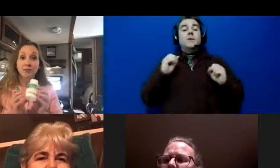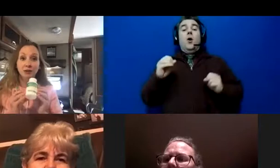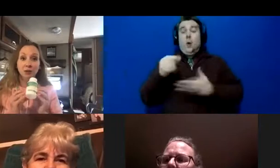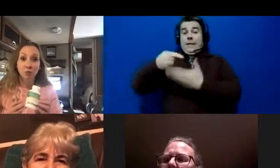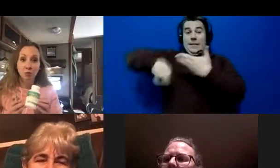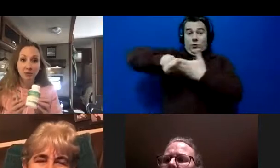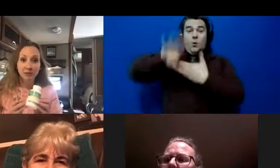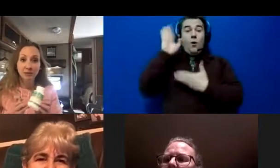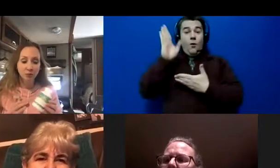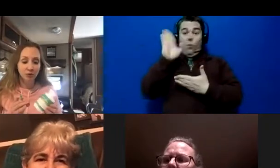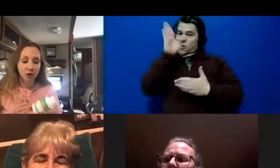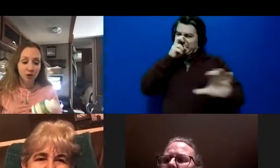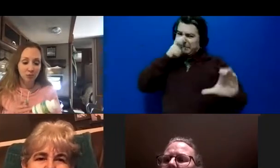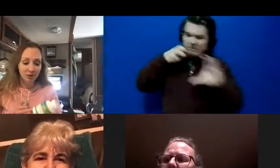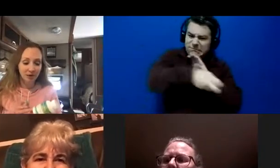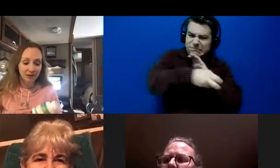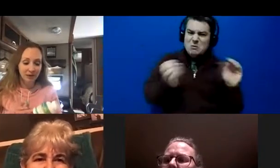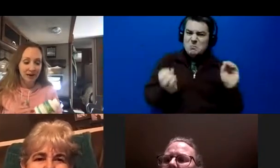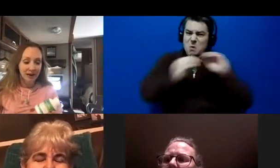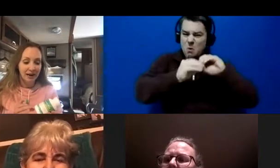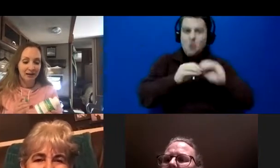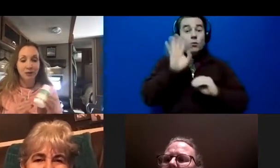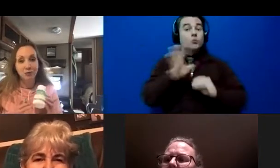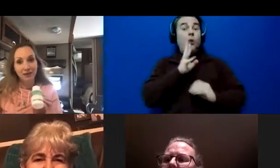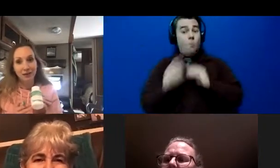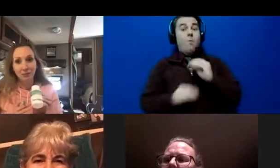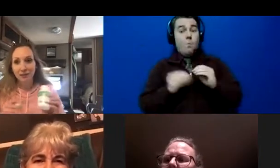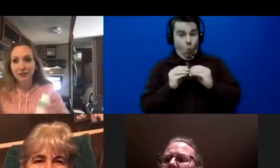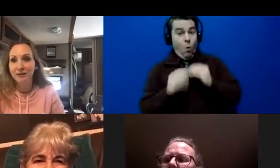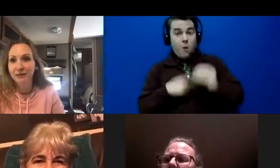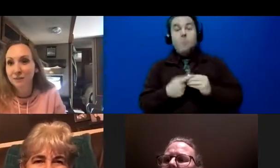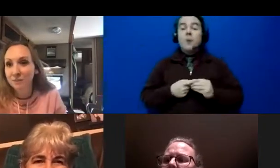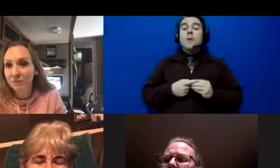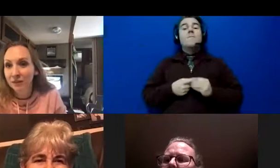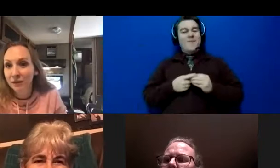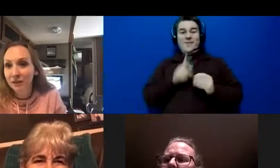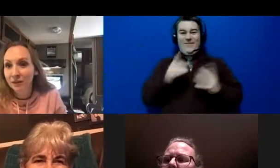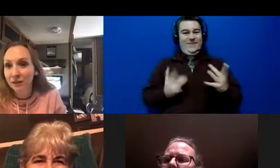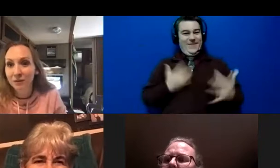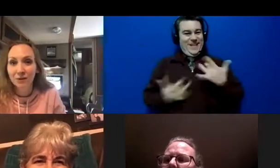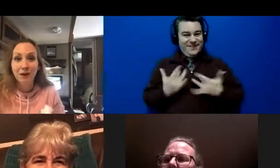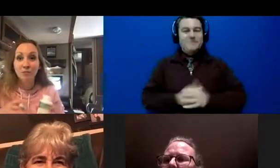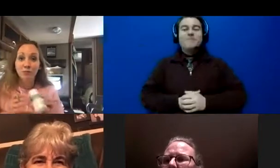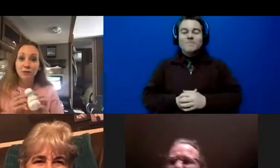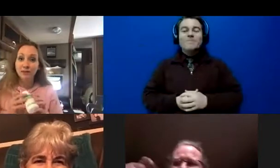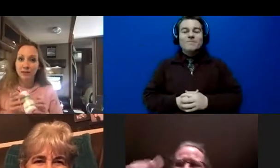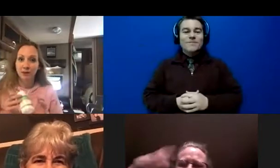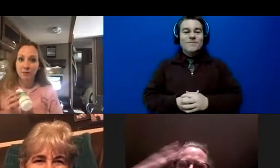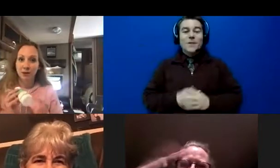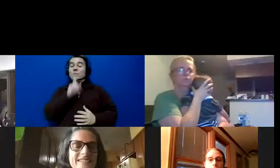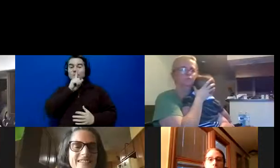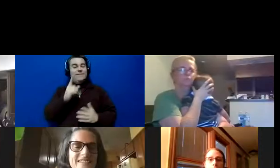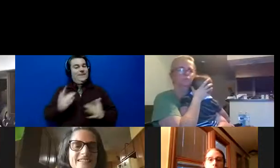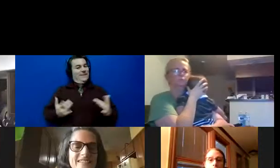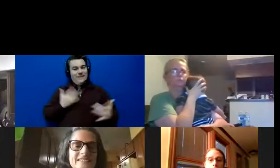we're going to dive into more of this and we're going to talk more about it. And I'm really, I'm really excited. There we go. I'm really excited